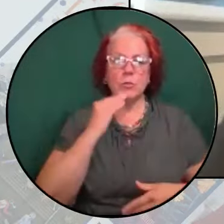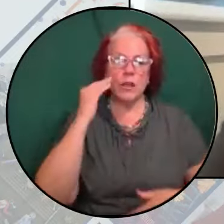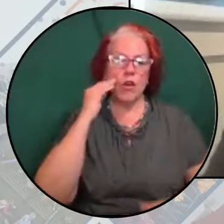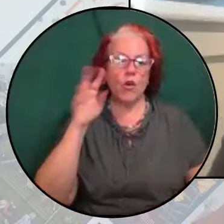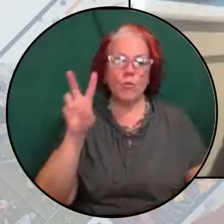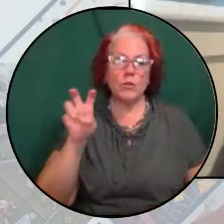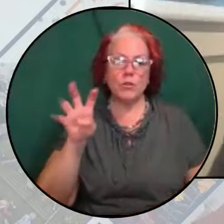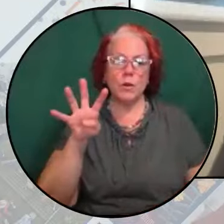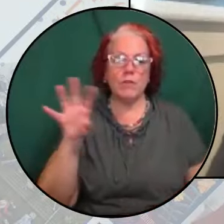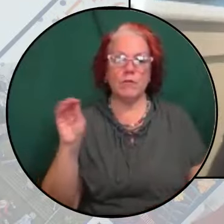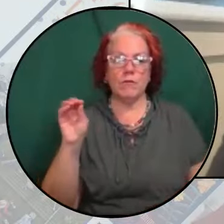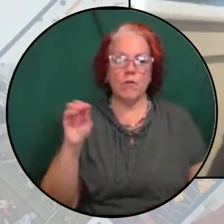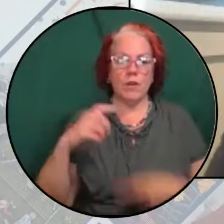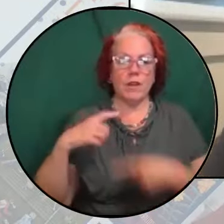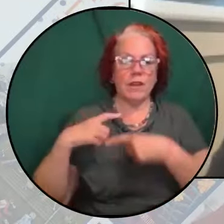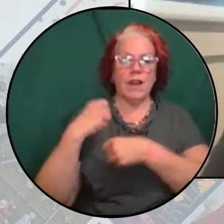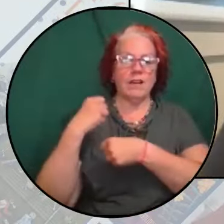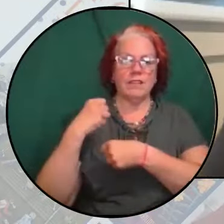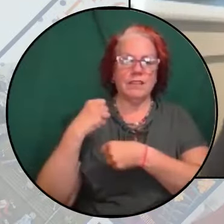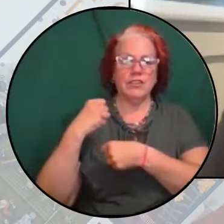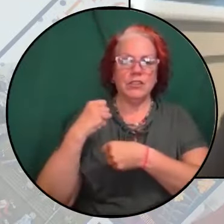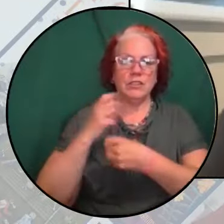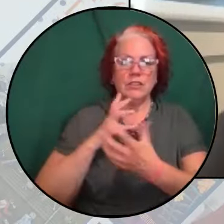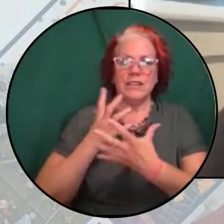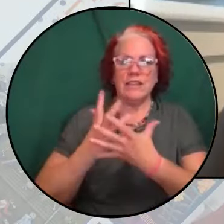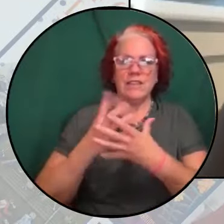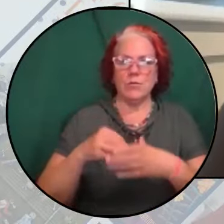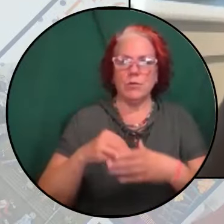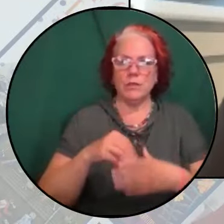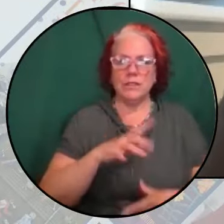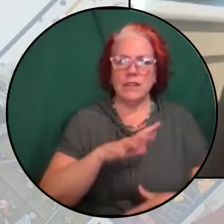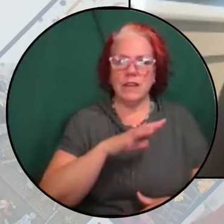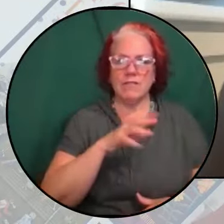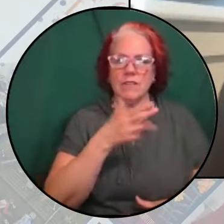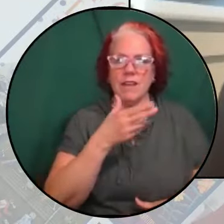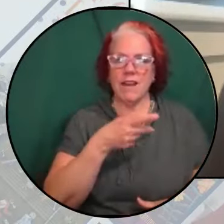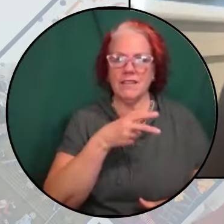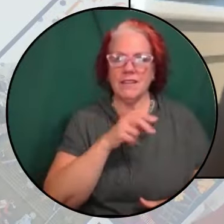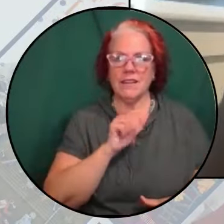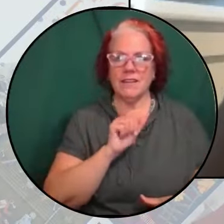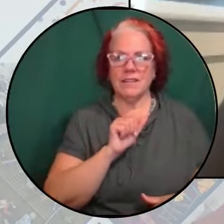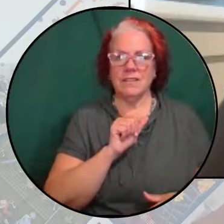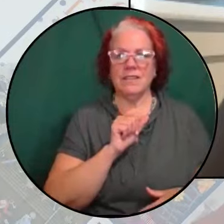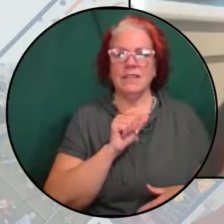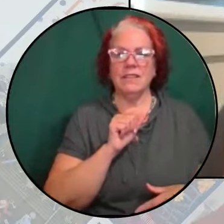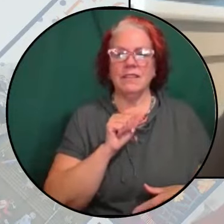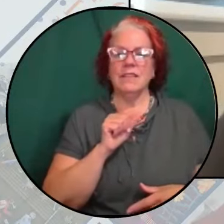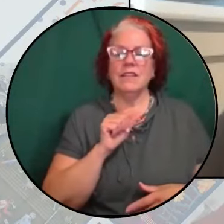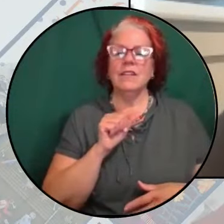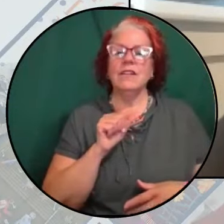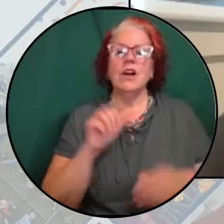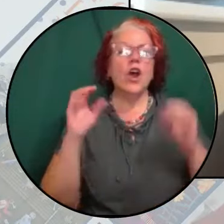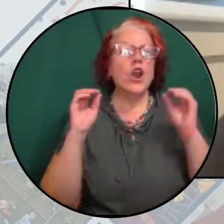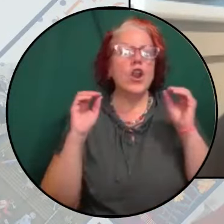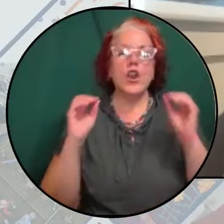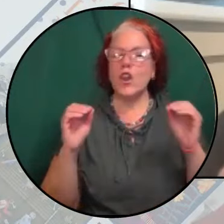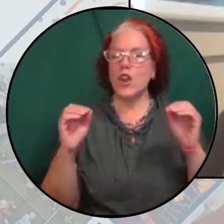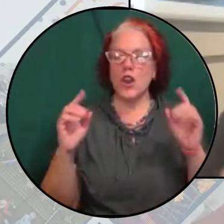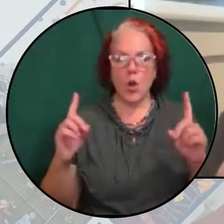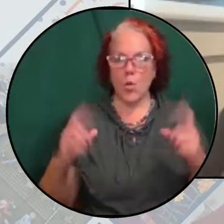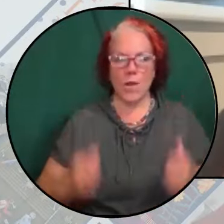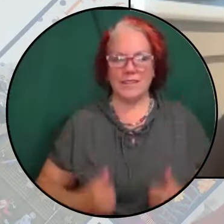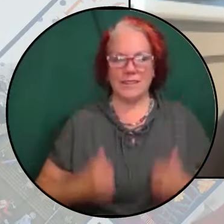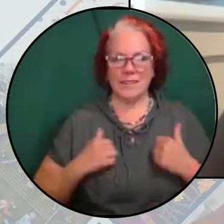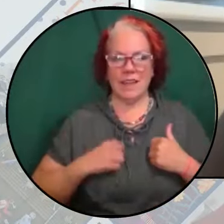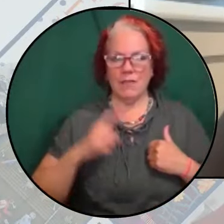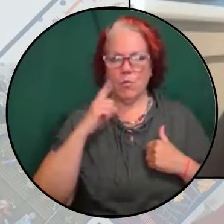hostages trapped in the prison of Gaza, along with the 2.3 million Palestinians there. No one's life